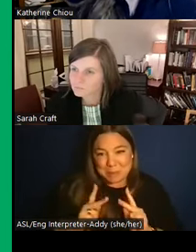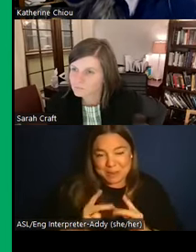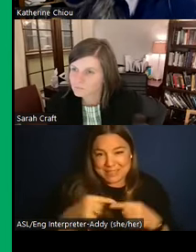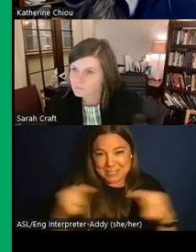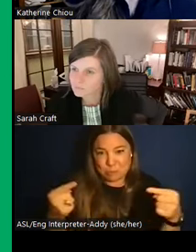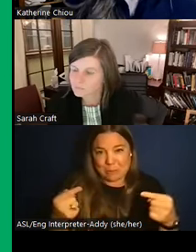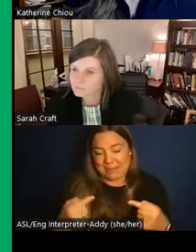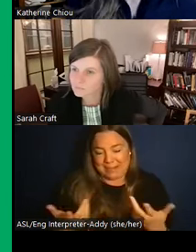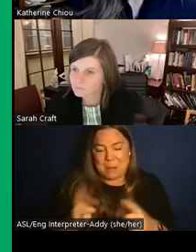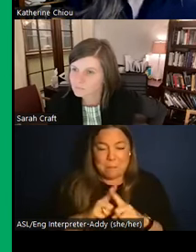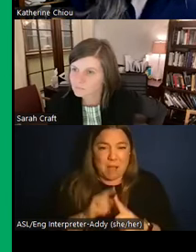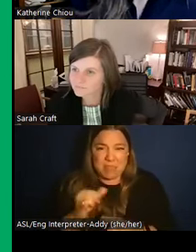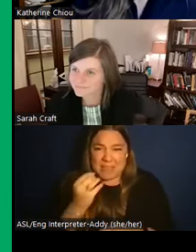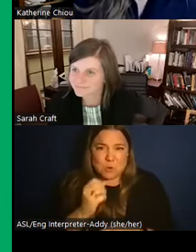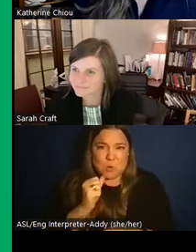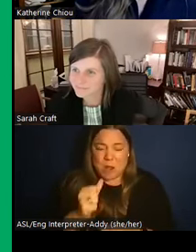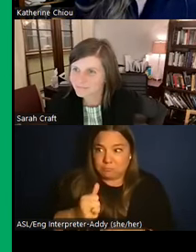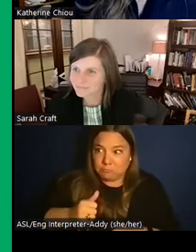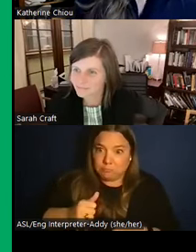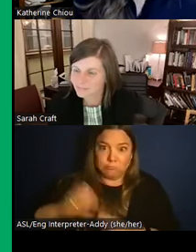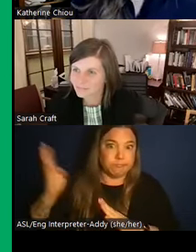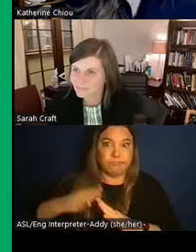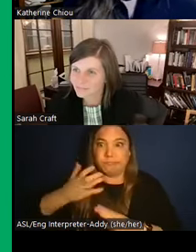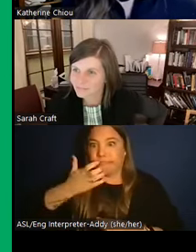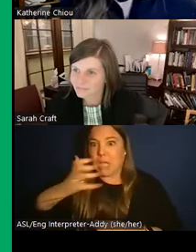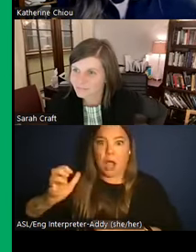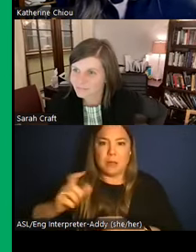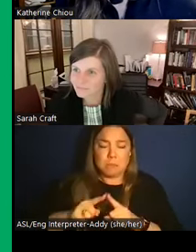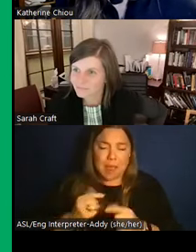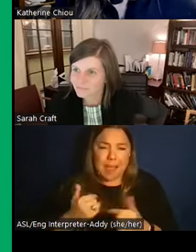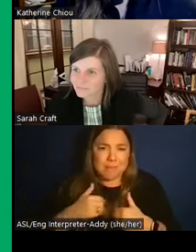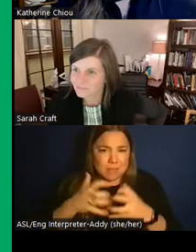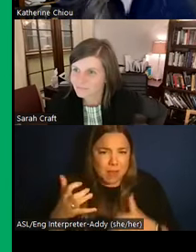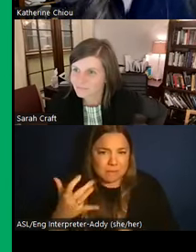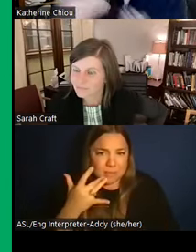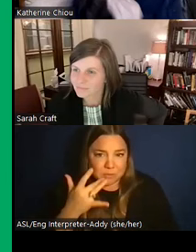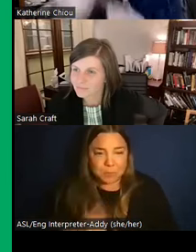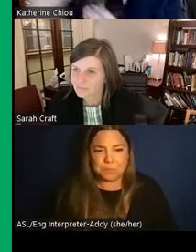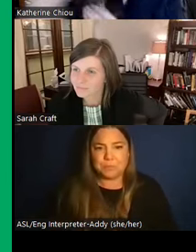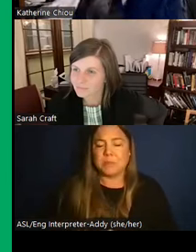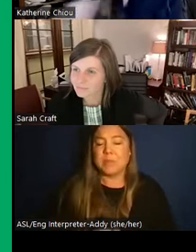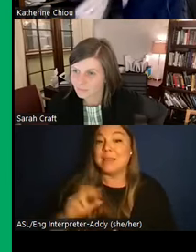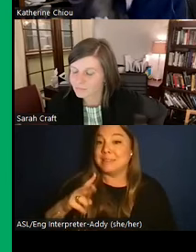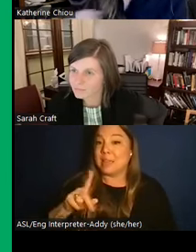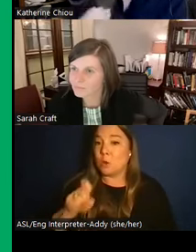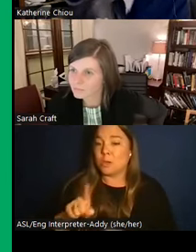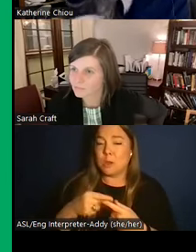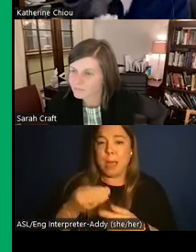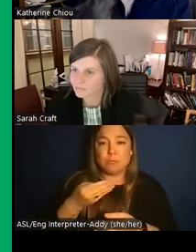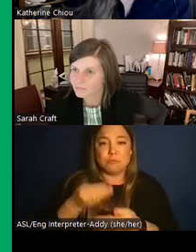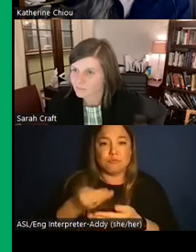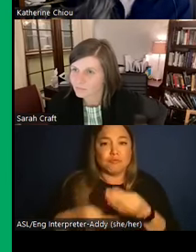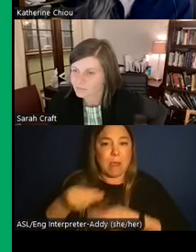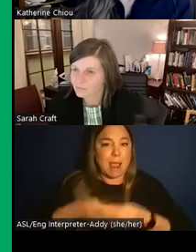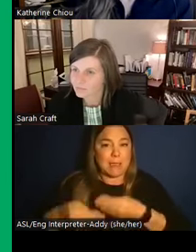but it is very, very flavorful. The second question, which was about trade and interaction between the two sites, this is an interesting thing I've been